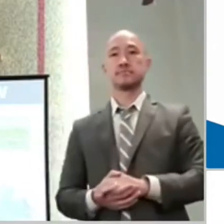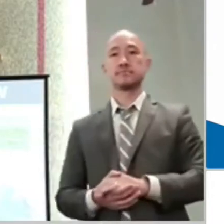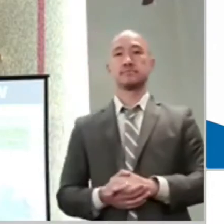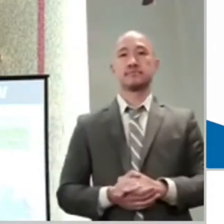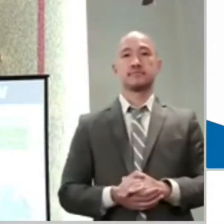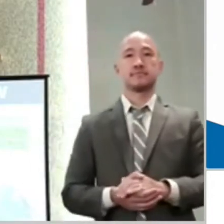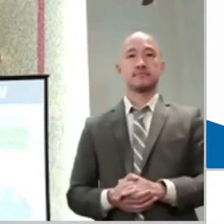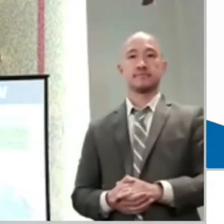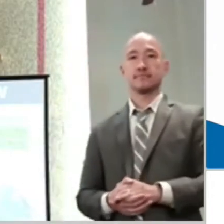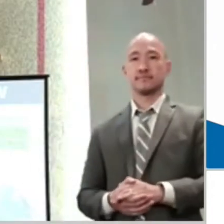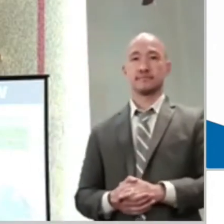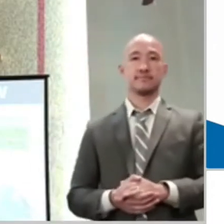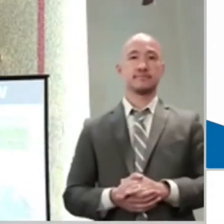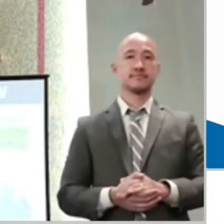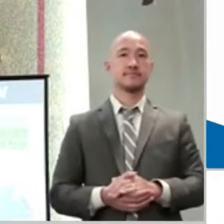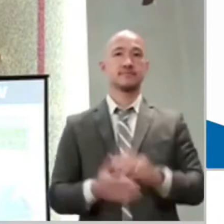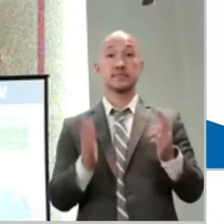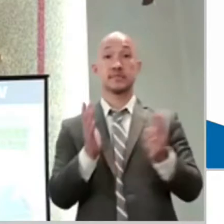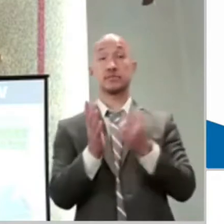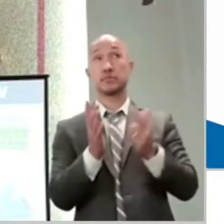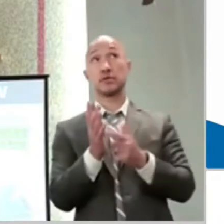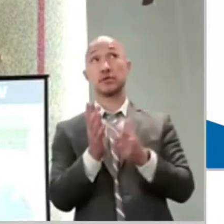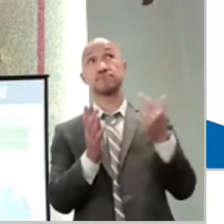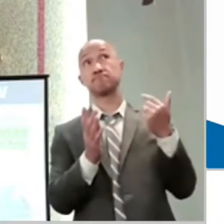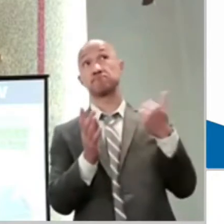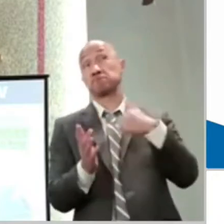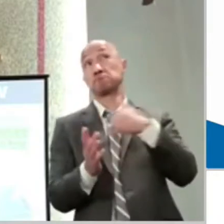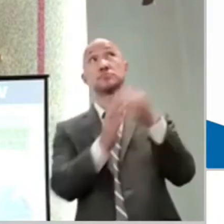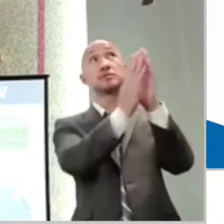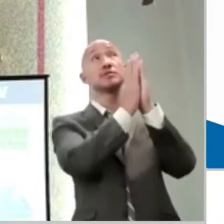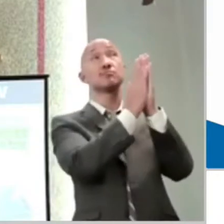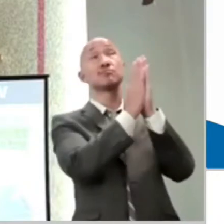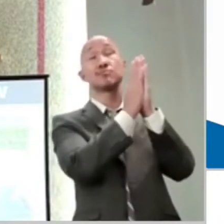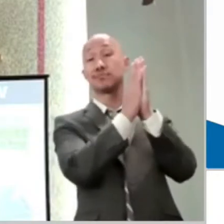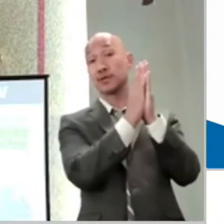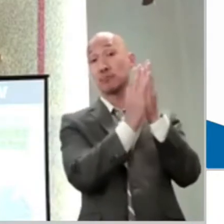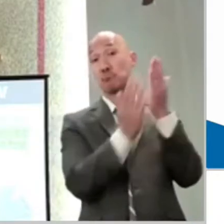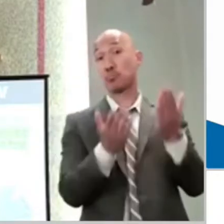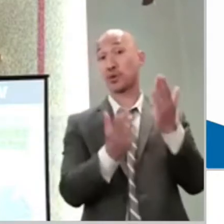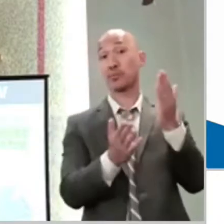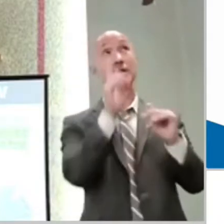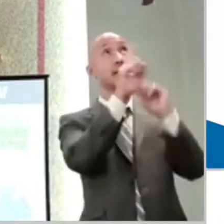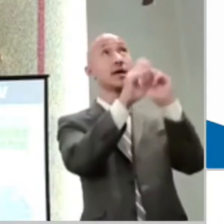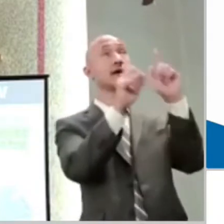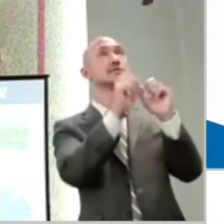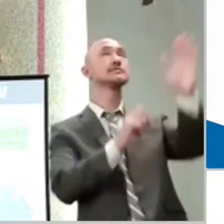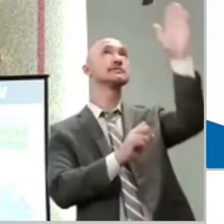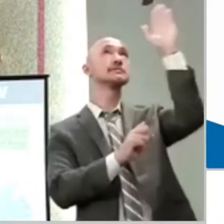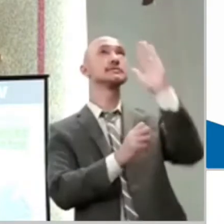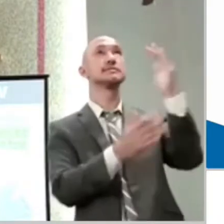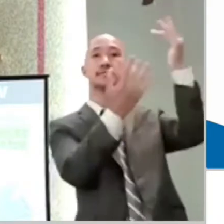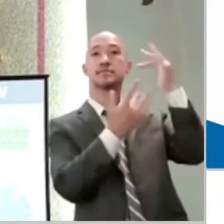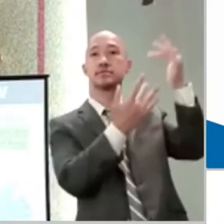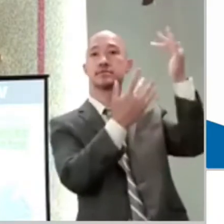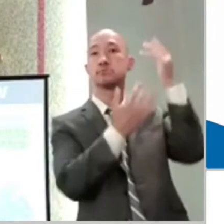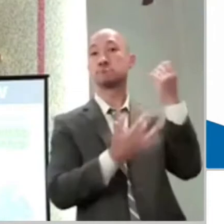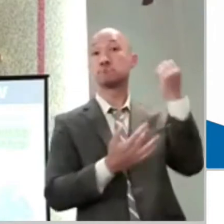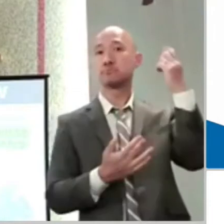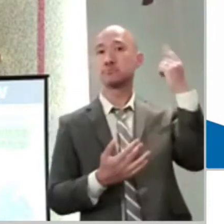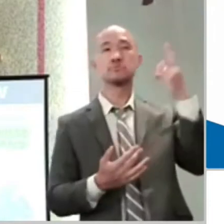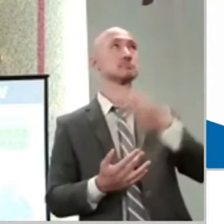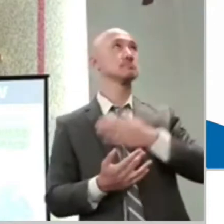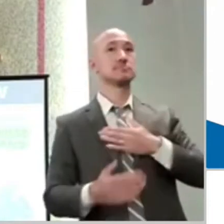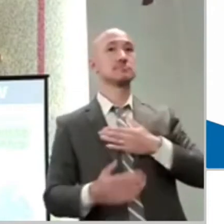that way. Try to understand my hardship. That's really the most we can ask from each other. We don't really